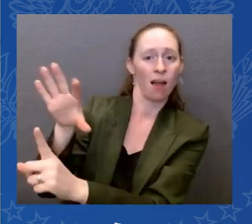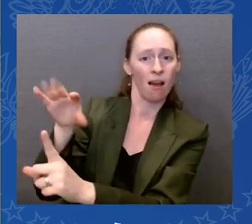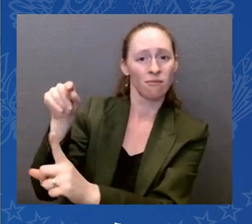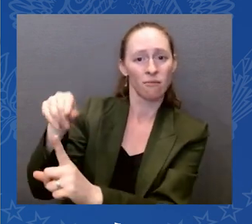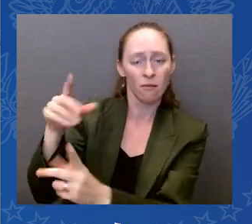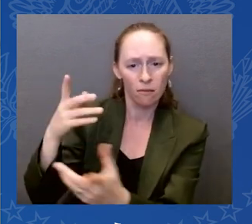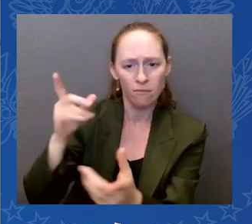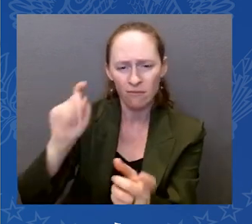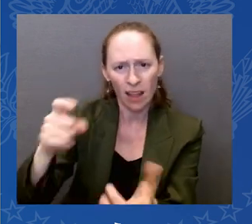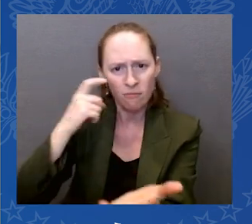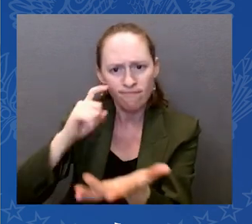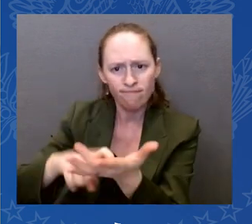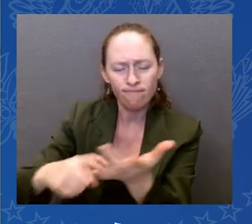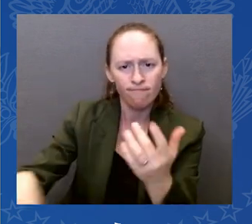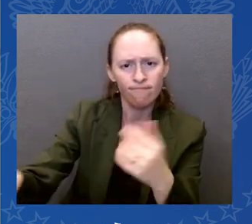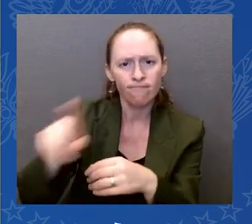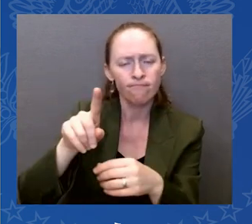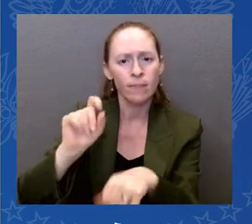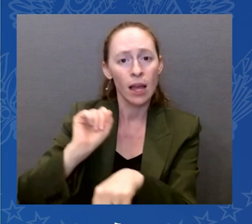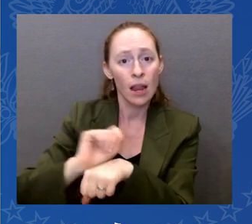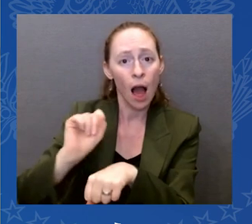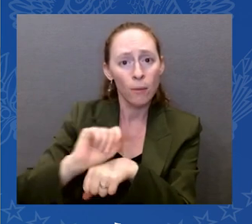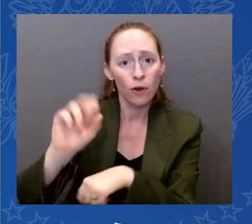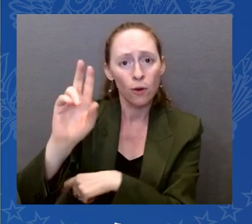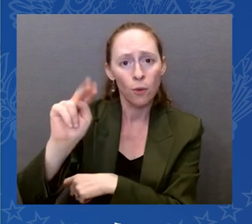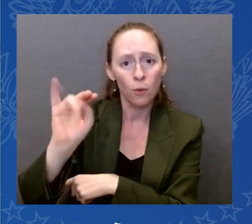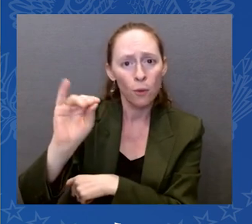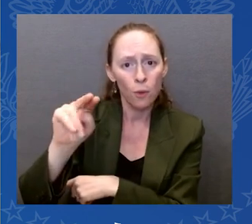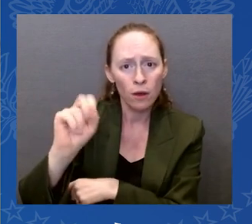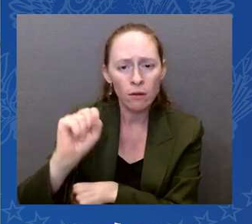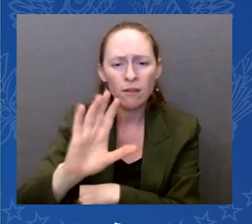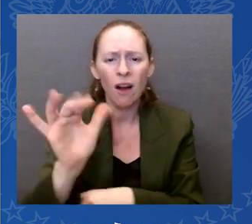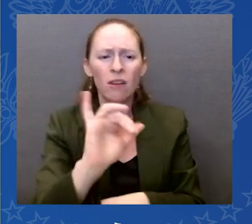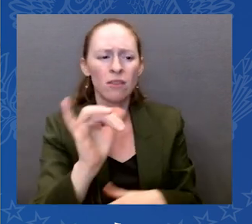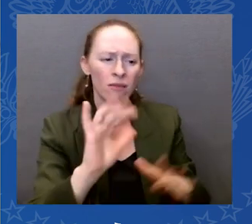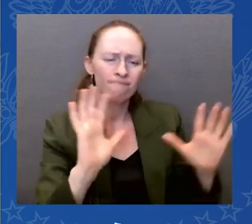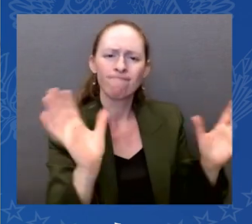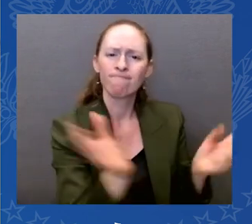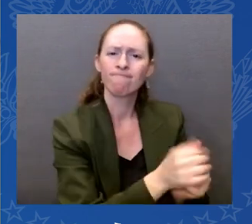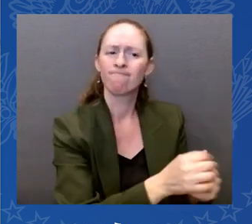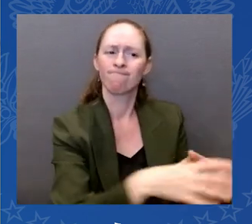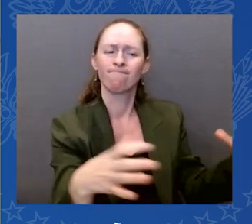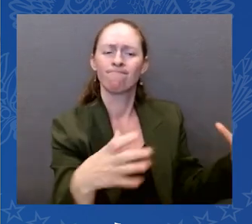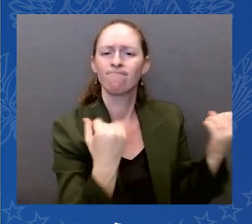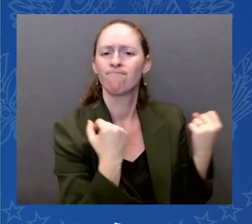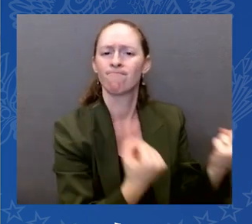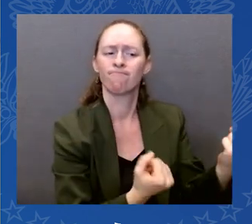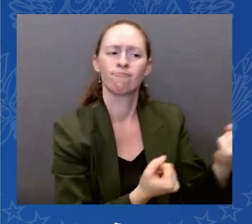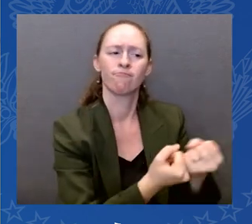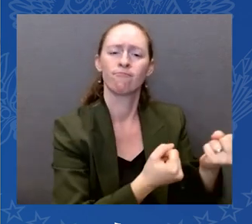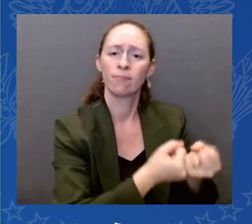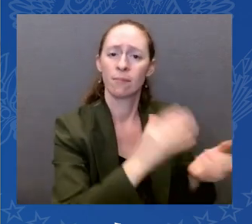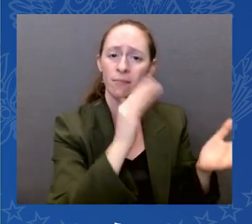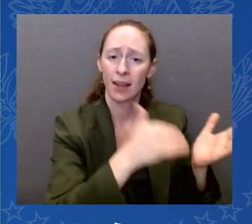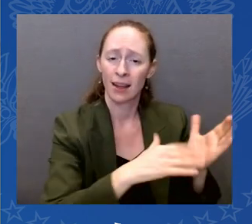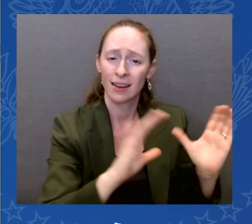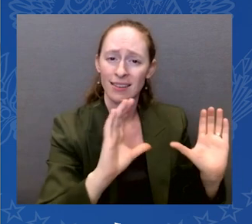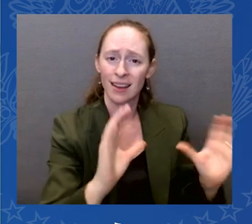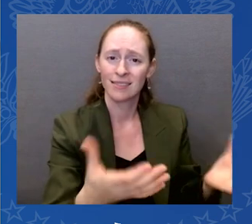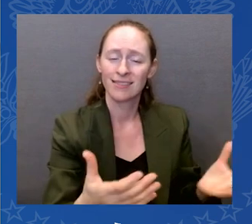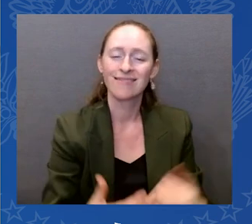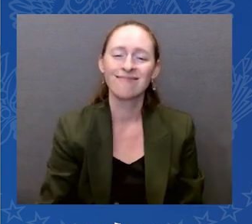For some in Washington, that bust in their office might simply be virtual